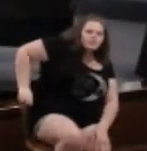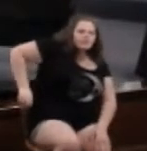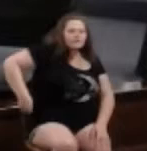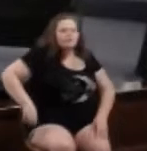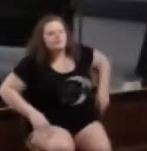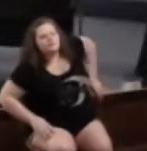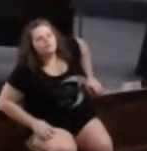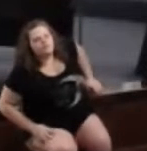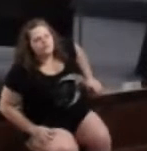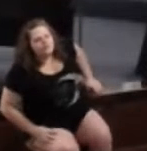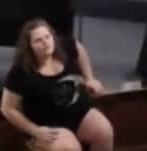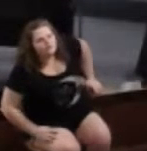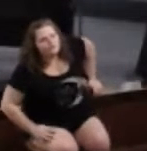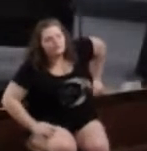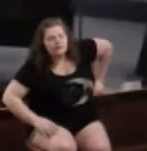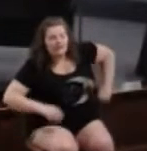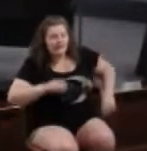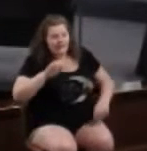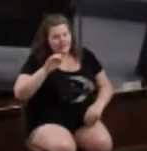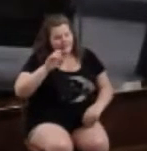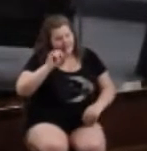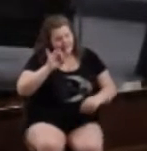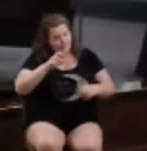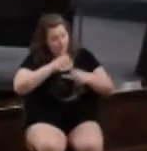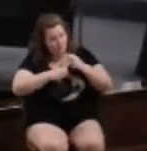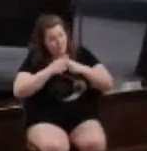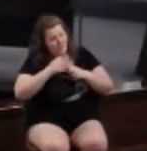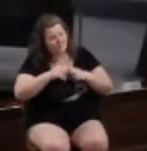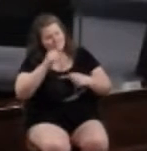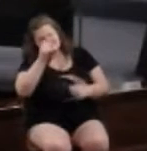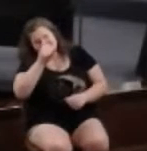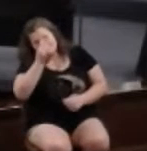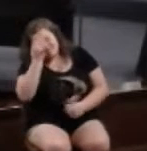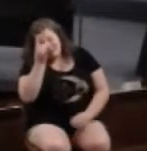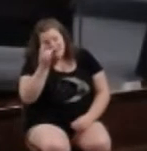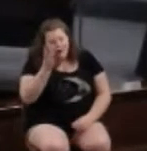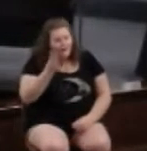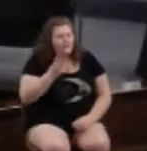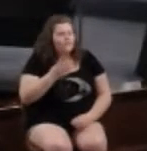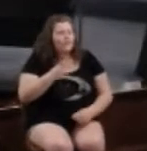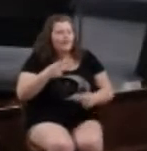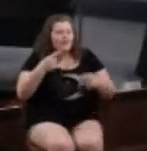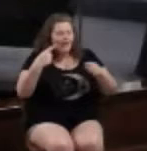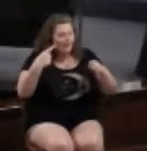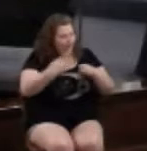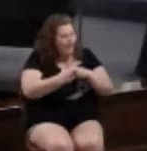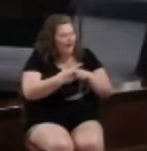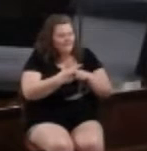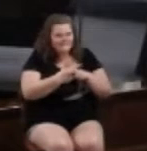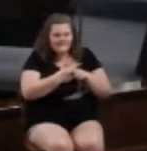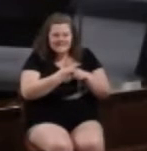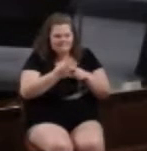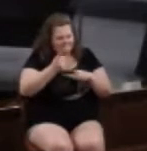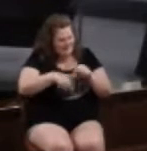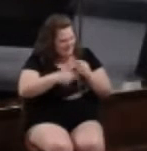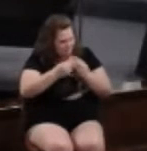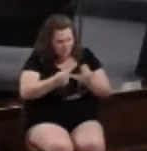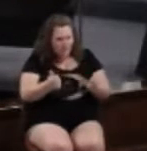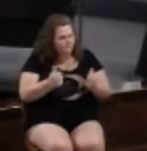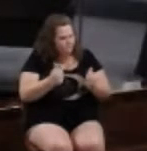If the issue is so bad, and the conflict's such that it cannot be settled,